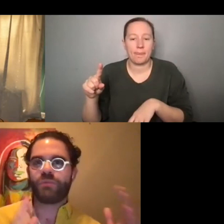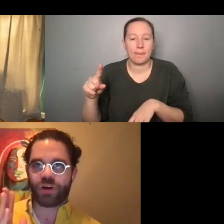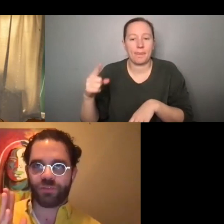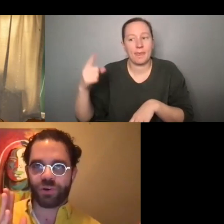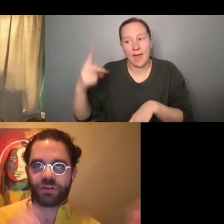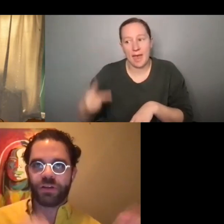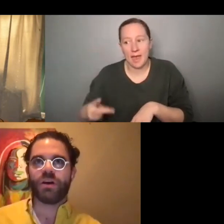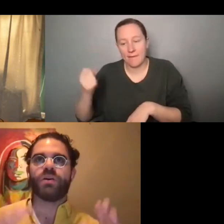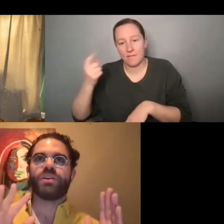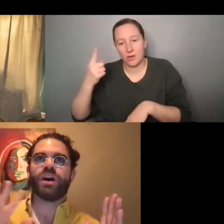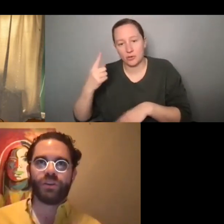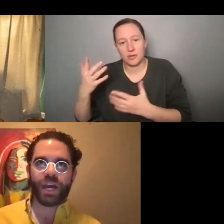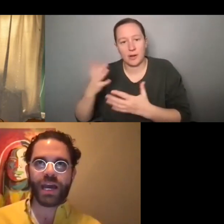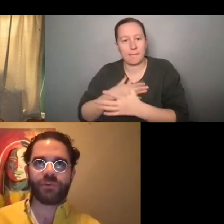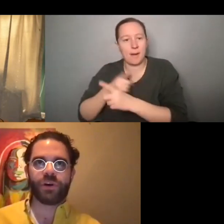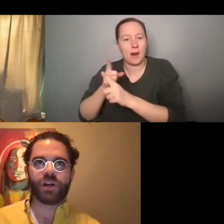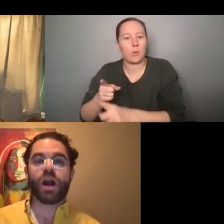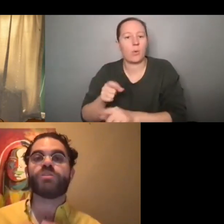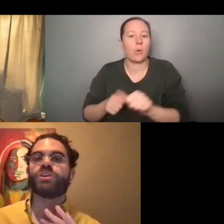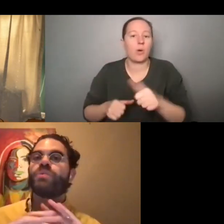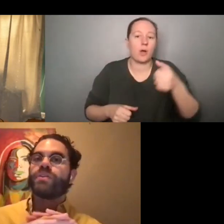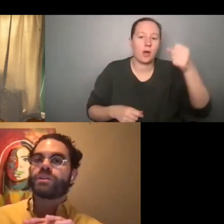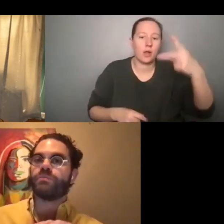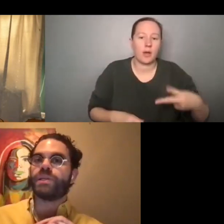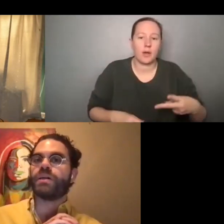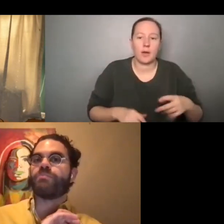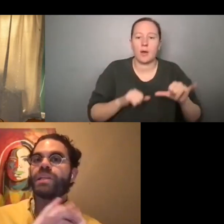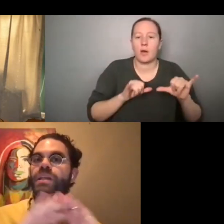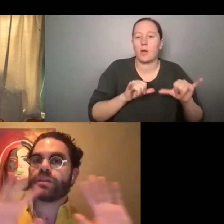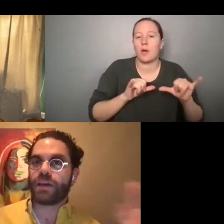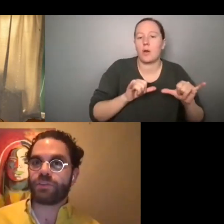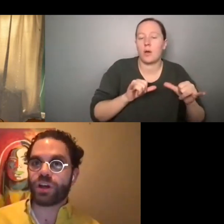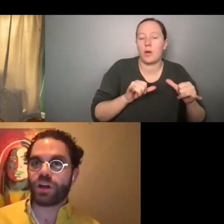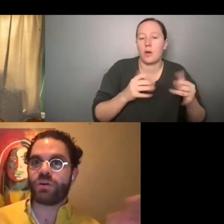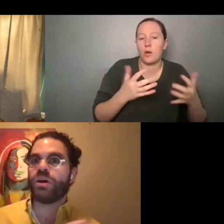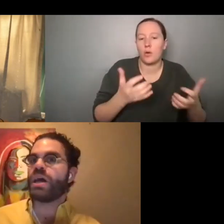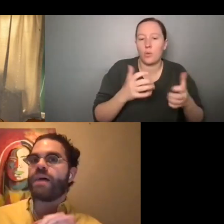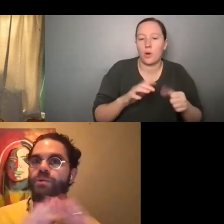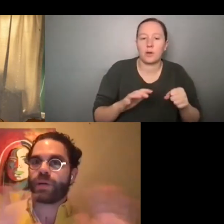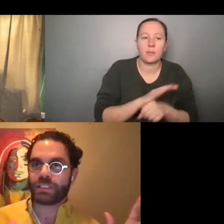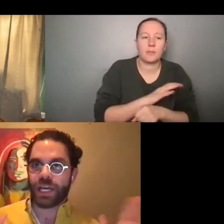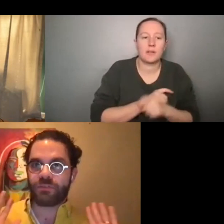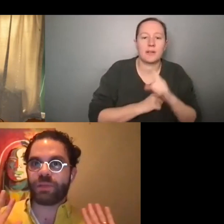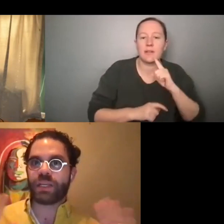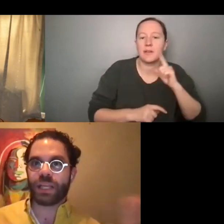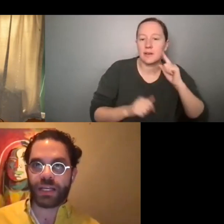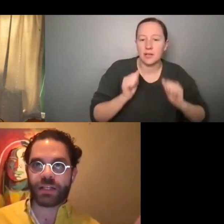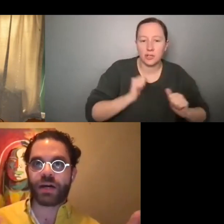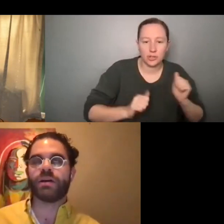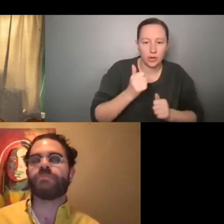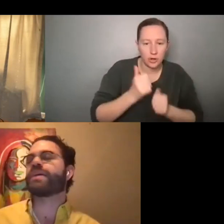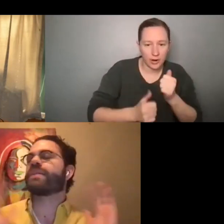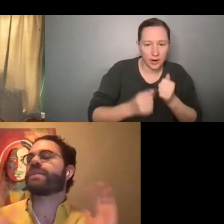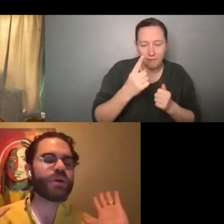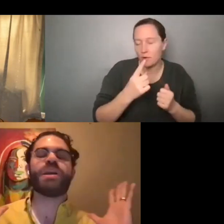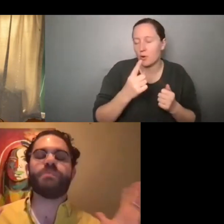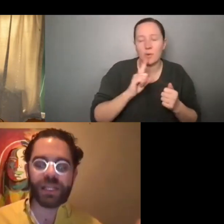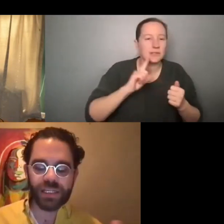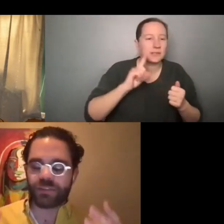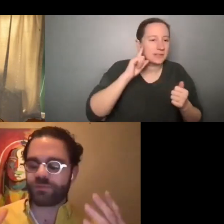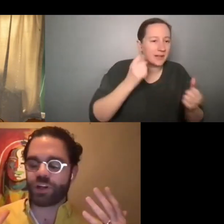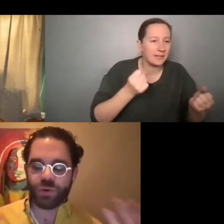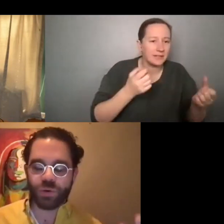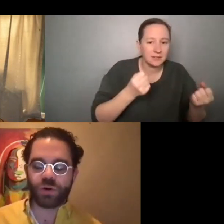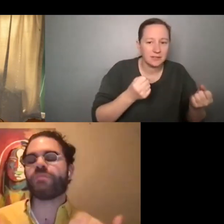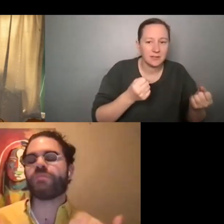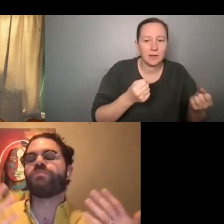understand what I'm going for, or the other half are going, Oh, so you want, this can be a completely deaf show, everybody's deaf speaking ASL. And I'm like, that, that would be